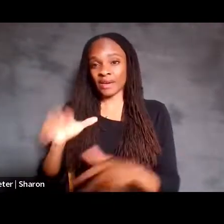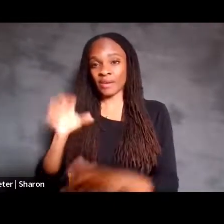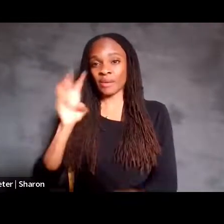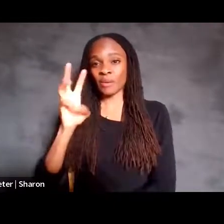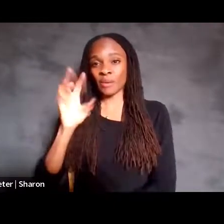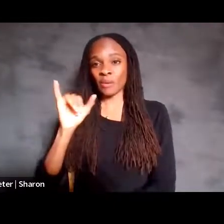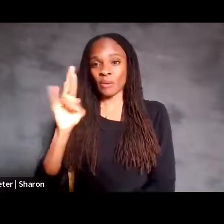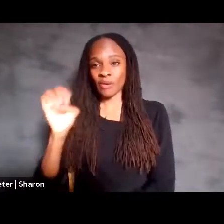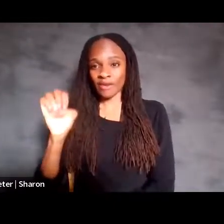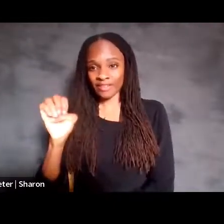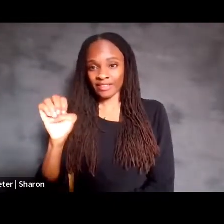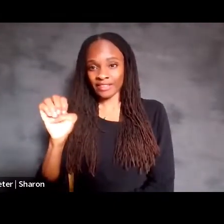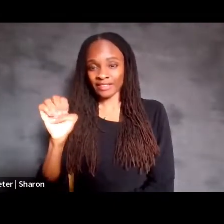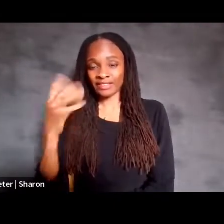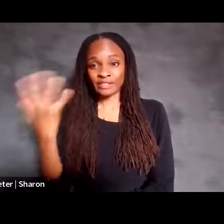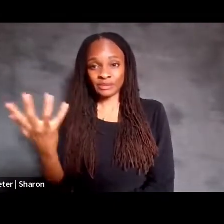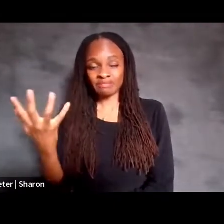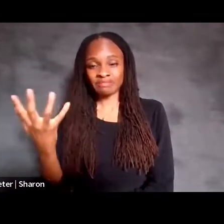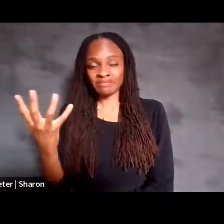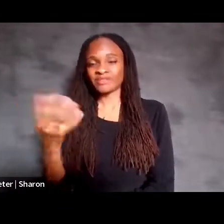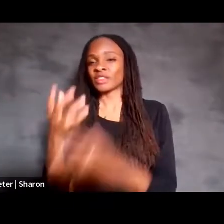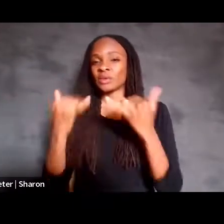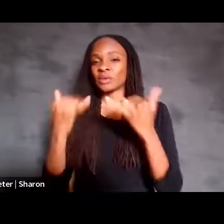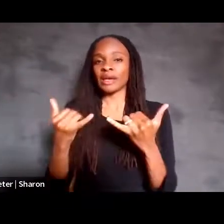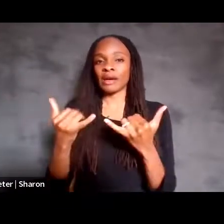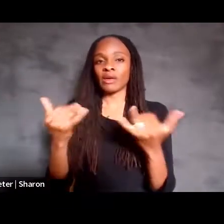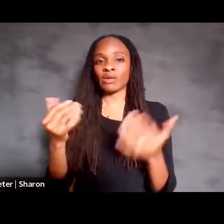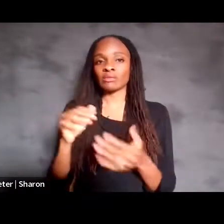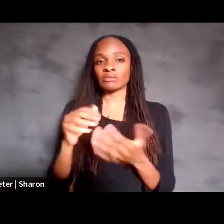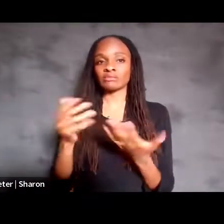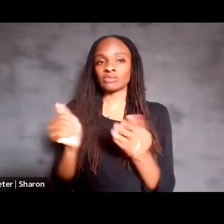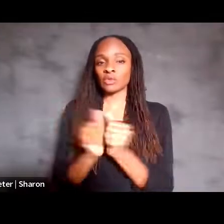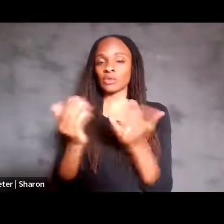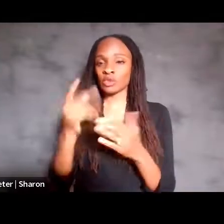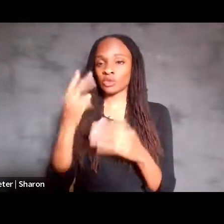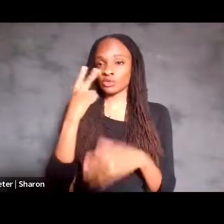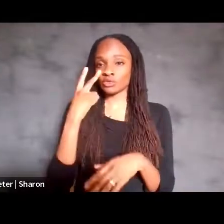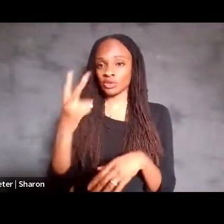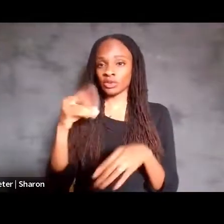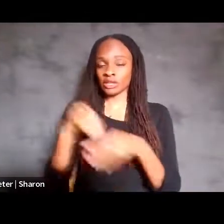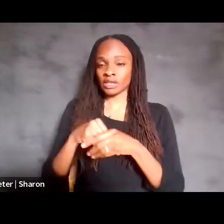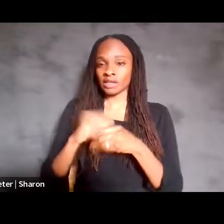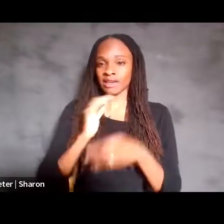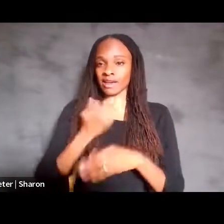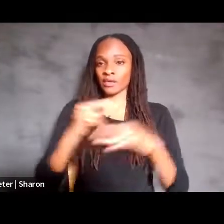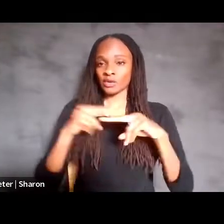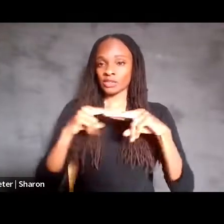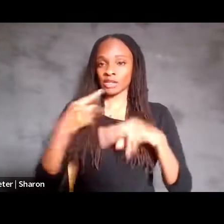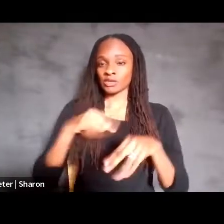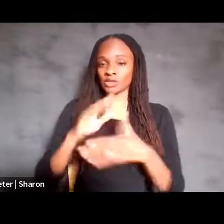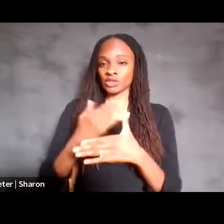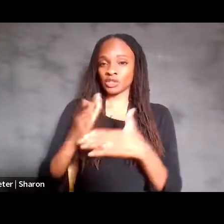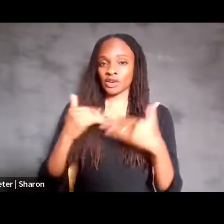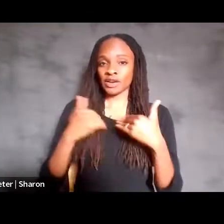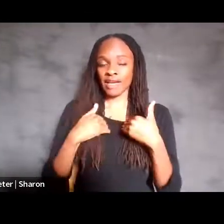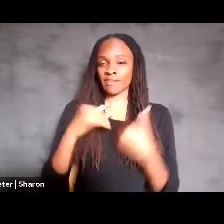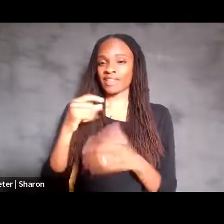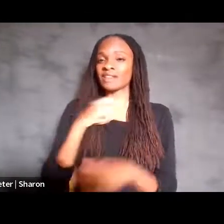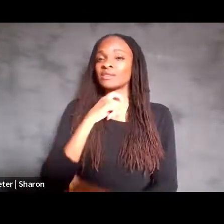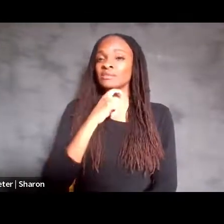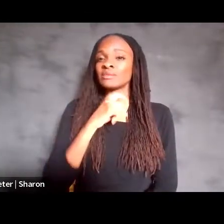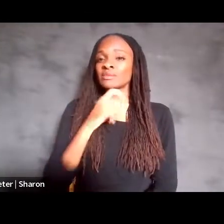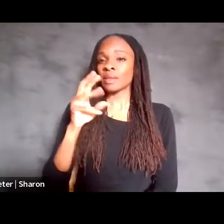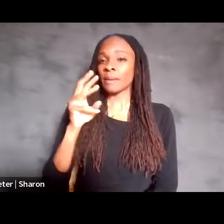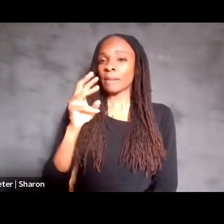would mean, so right now, as you saw in the slides we shared, there's this kind of metal tube, if you want to imagine it,